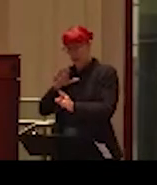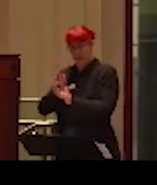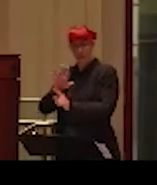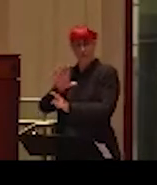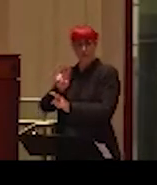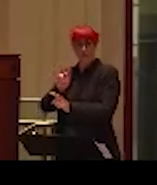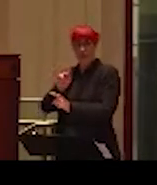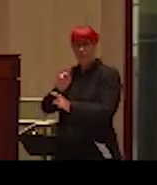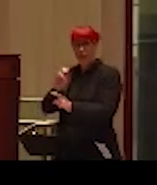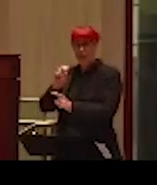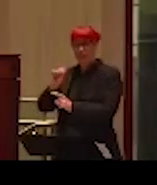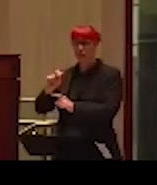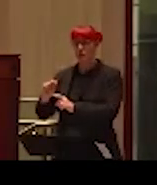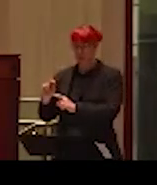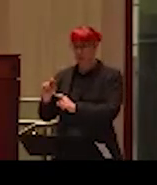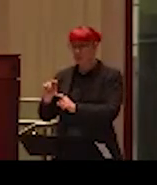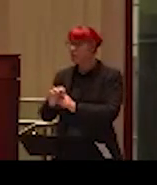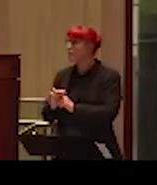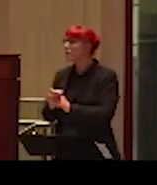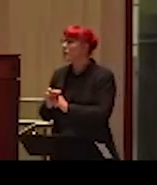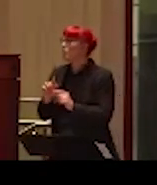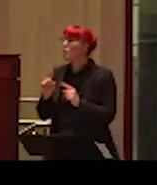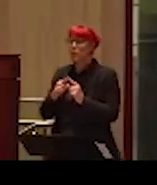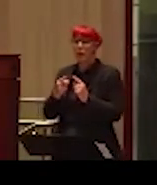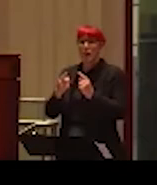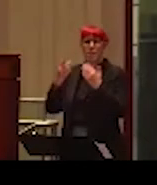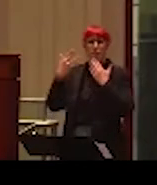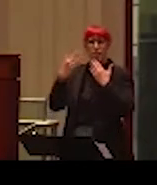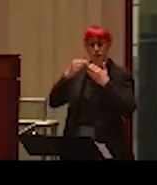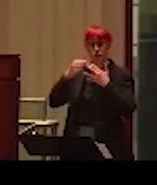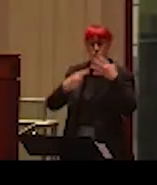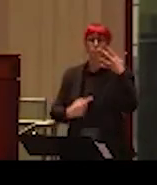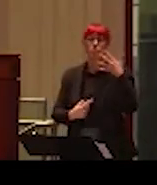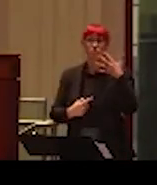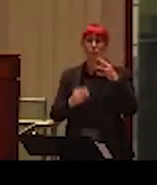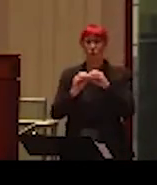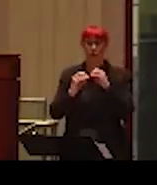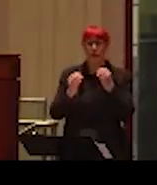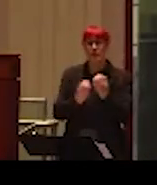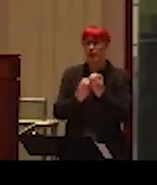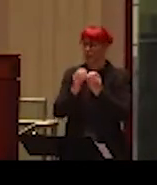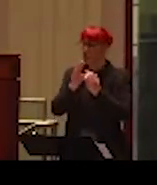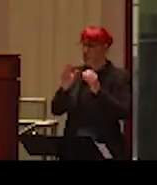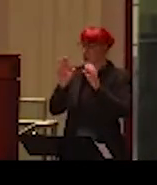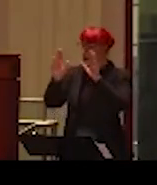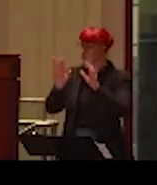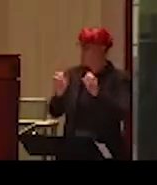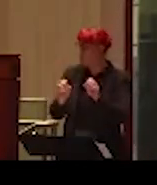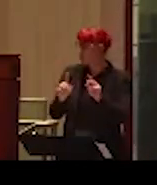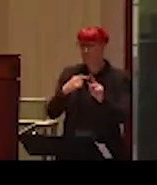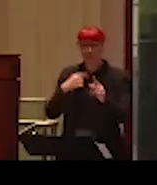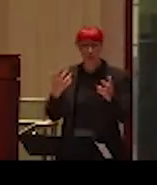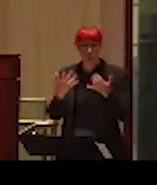But first, I would like to thank a number of people and organizations for such a great opportunity to be here.